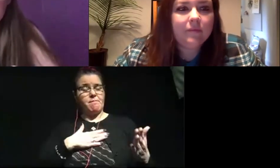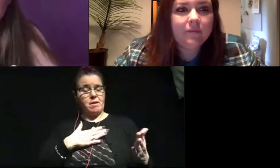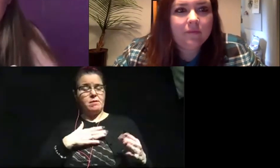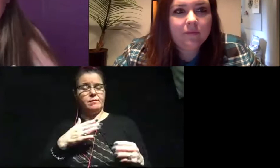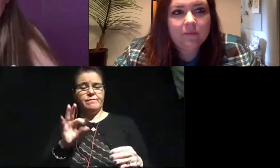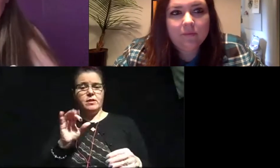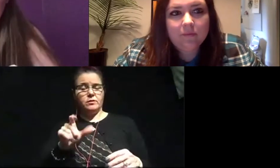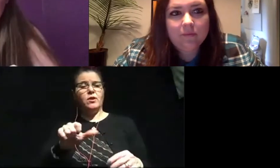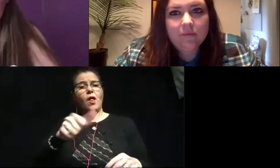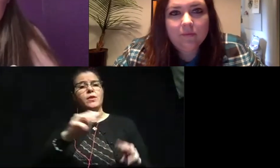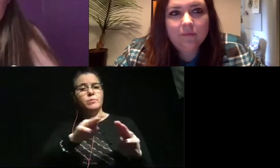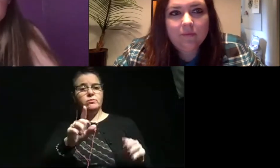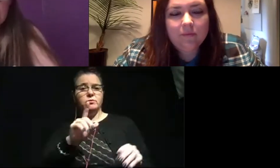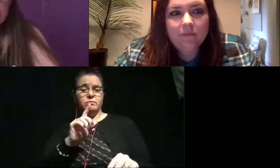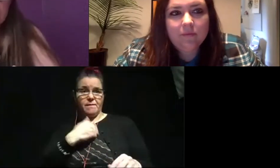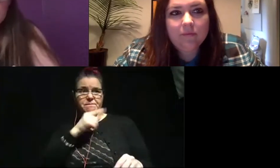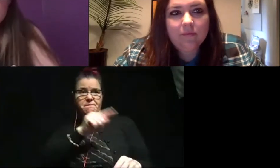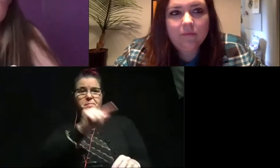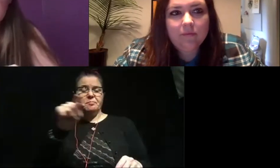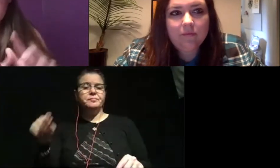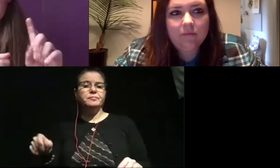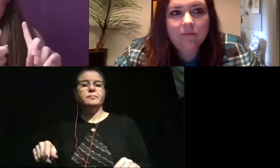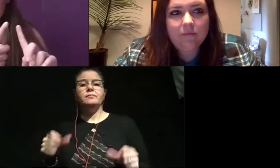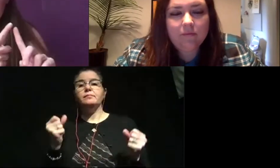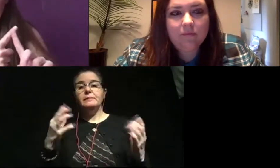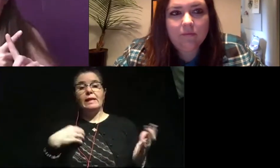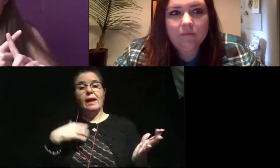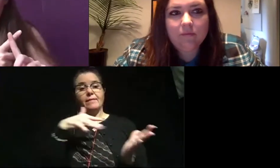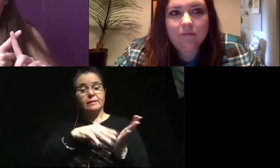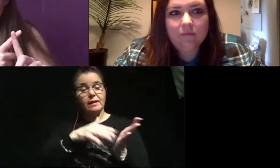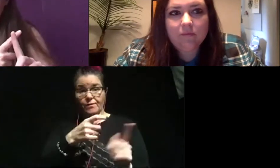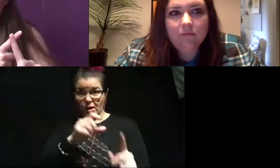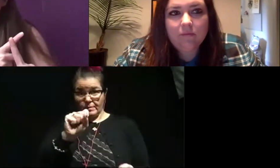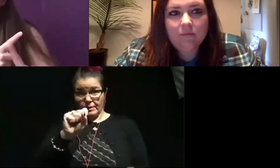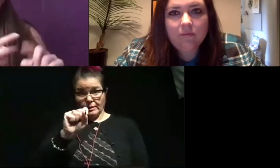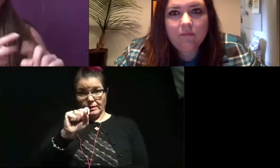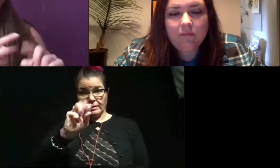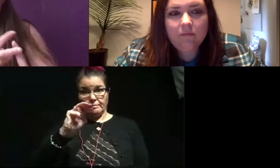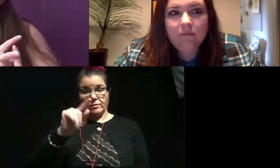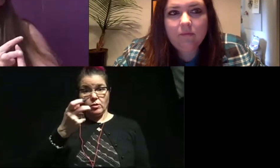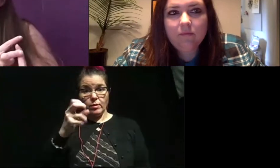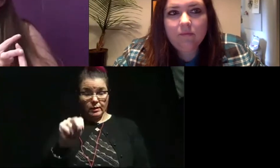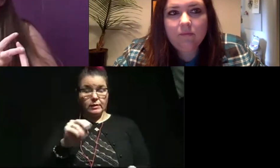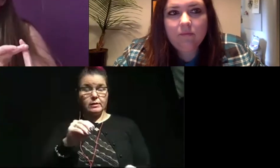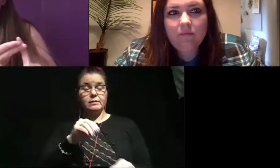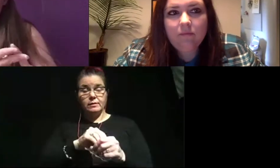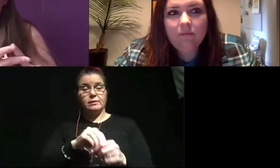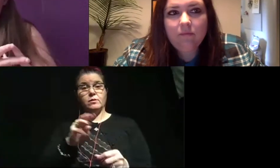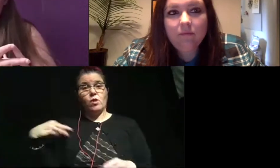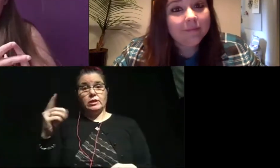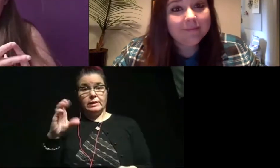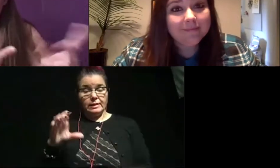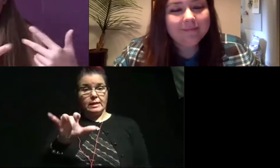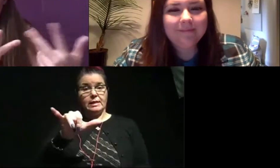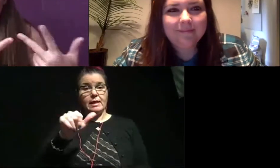museums will have them too. Um, a lot of the fossils I study have come from the Smithsonian in Washington, DC, Yale Peabody Museum up in